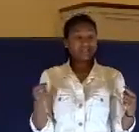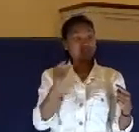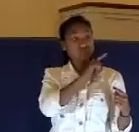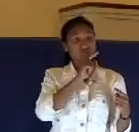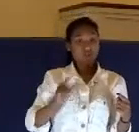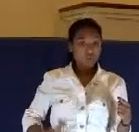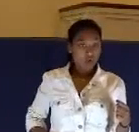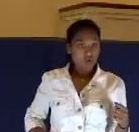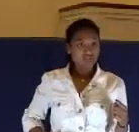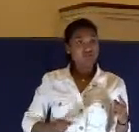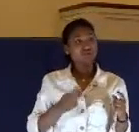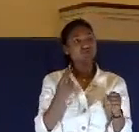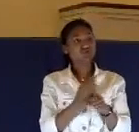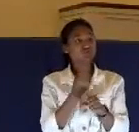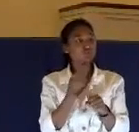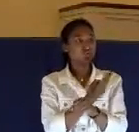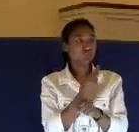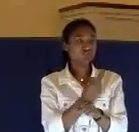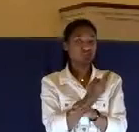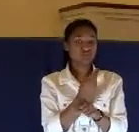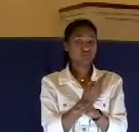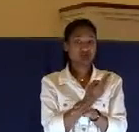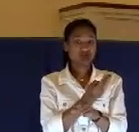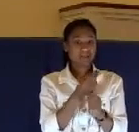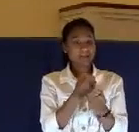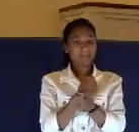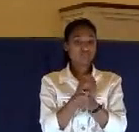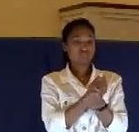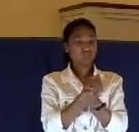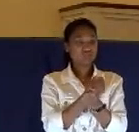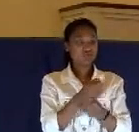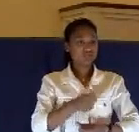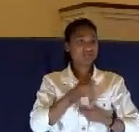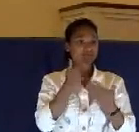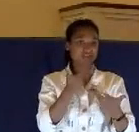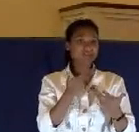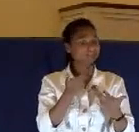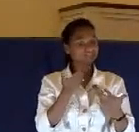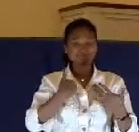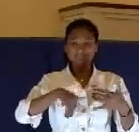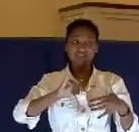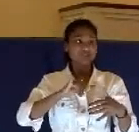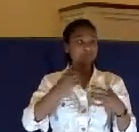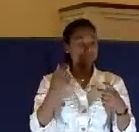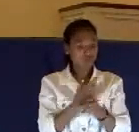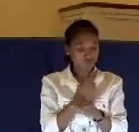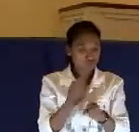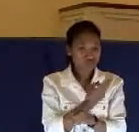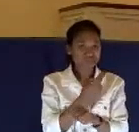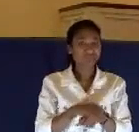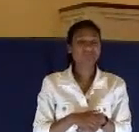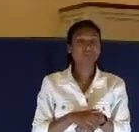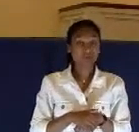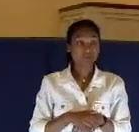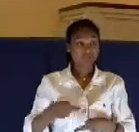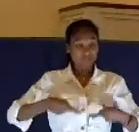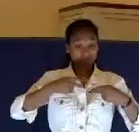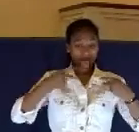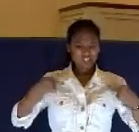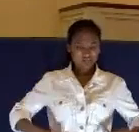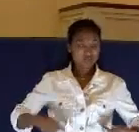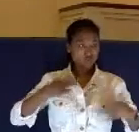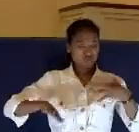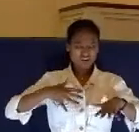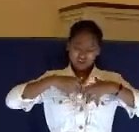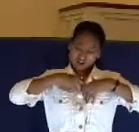confession, they used his confession. And then Caiaphas, he rips his clothes. By the way,